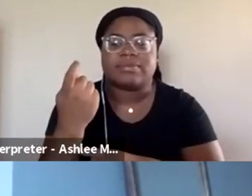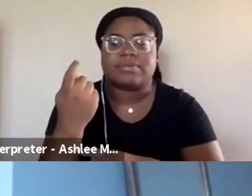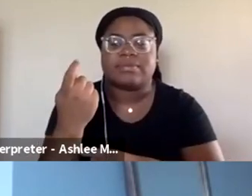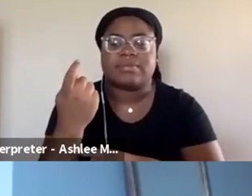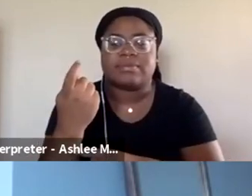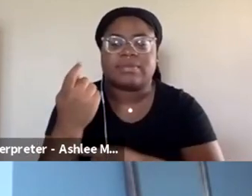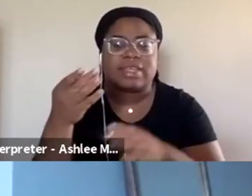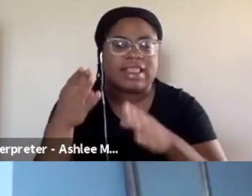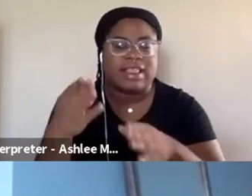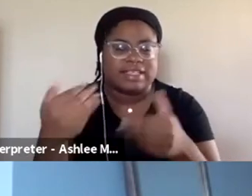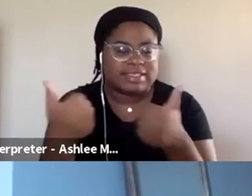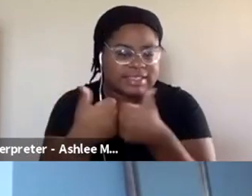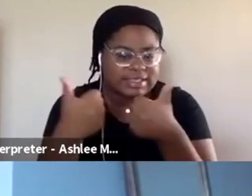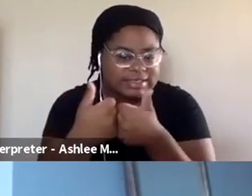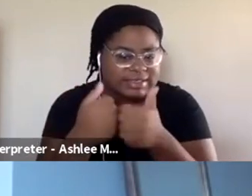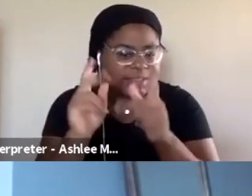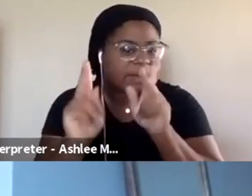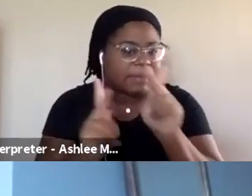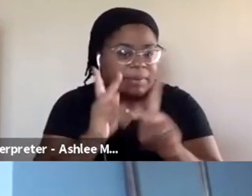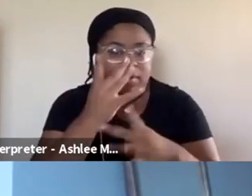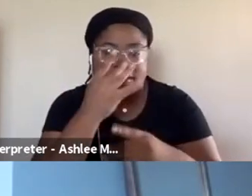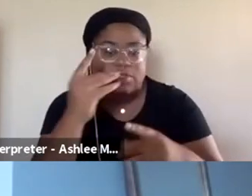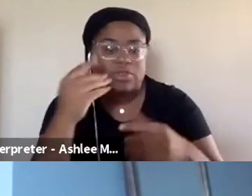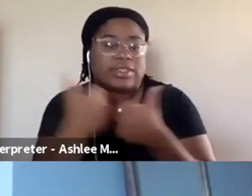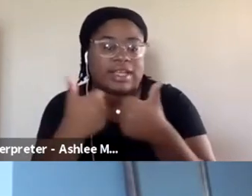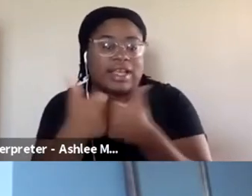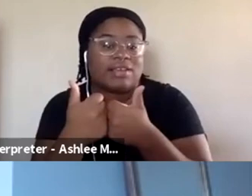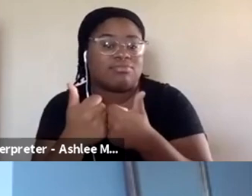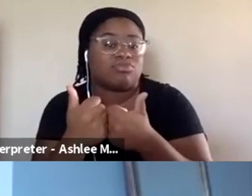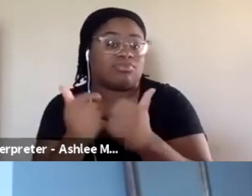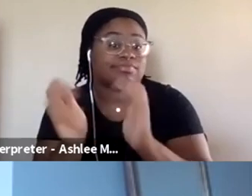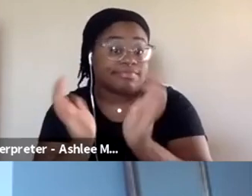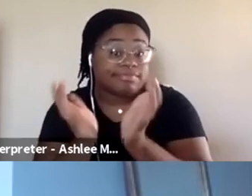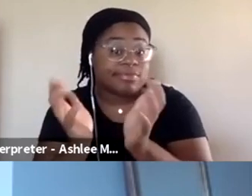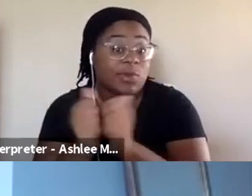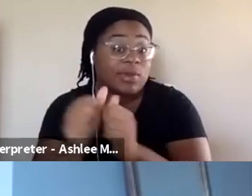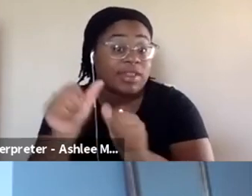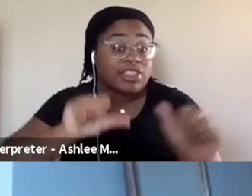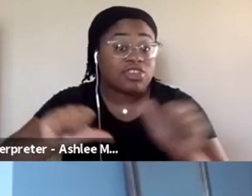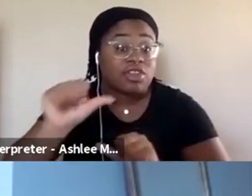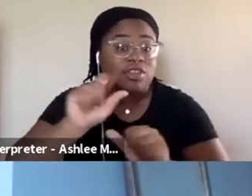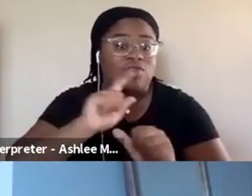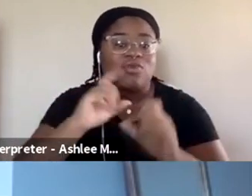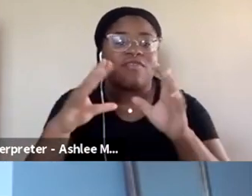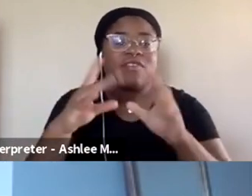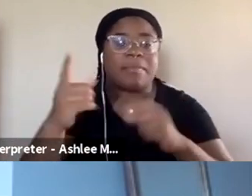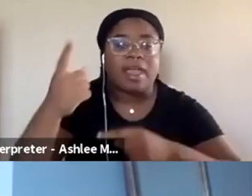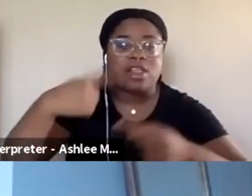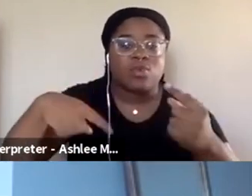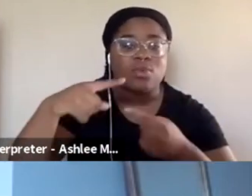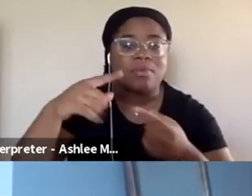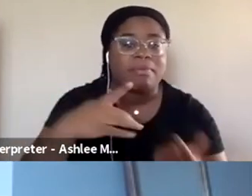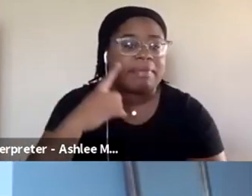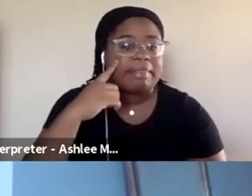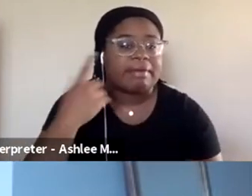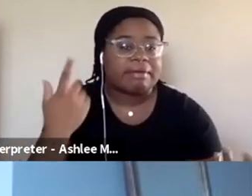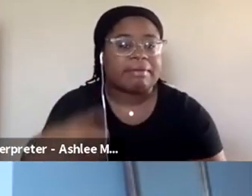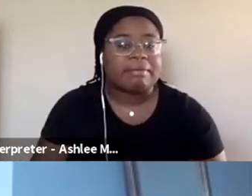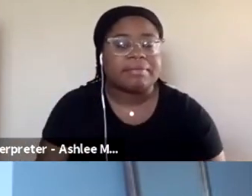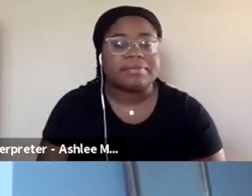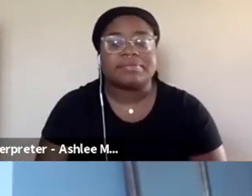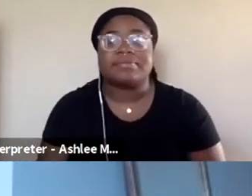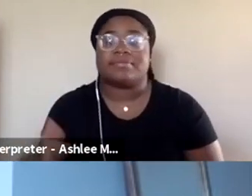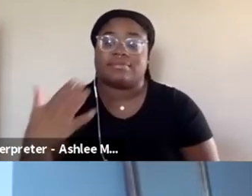games and people interested in games, talk to each other. Um, and it's, it's this really interesting feedback loop, I think. Nice.